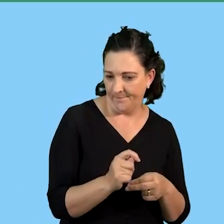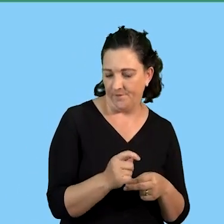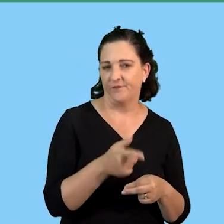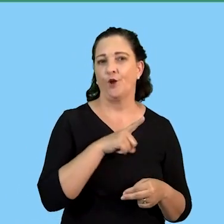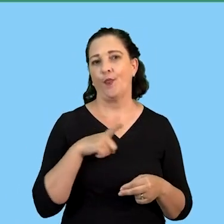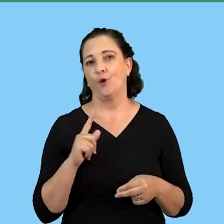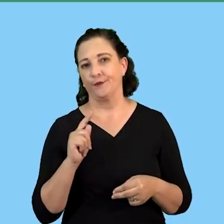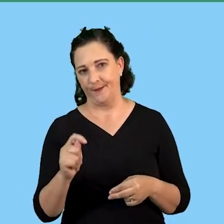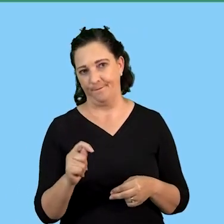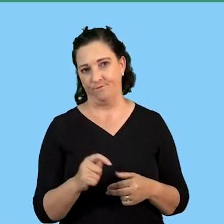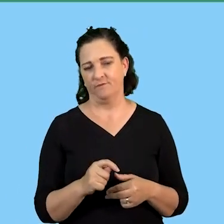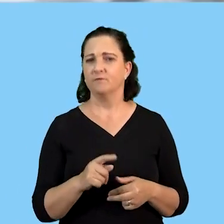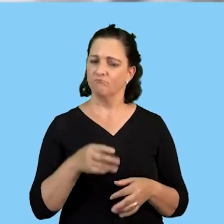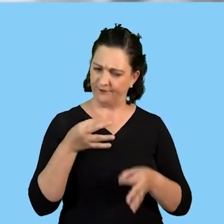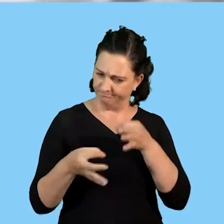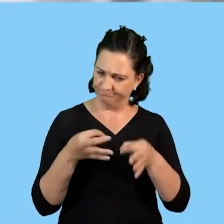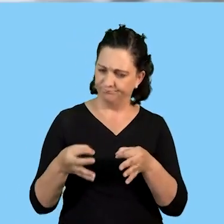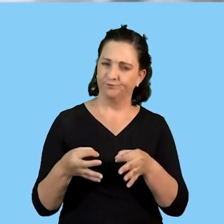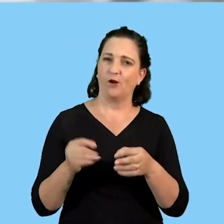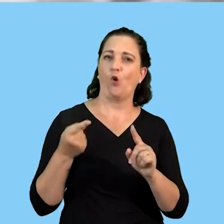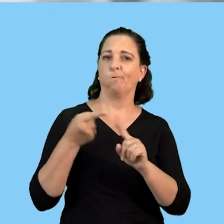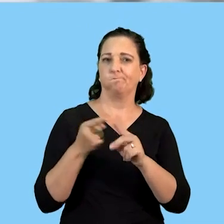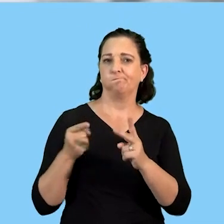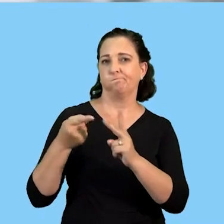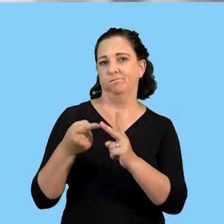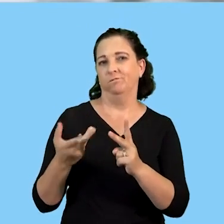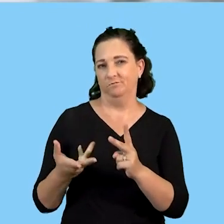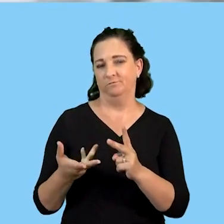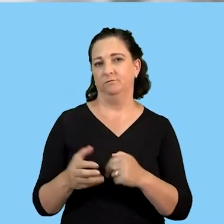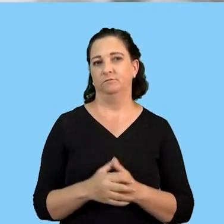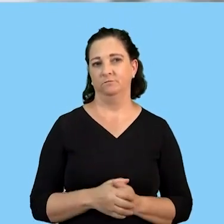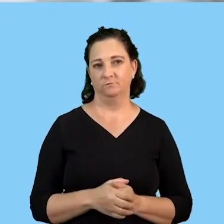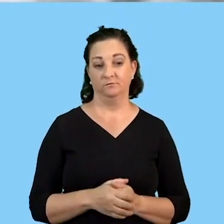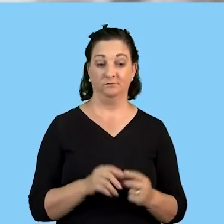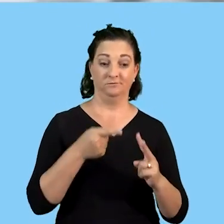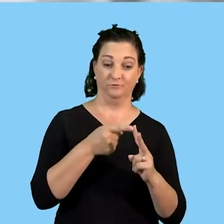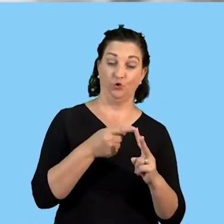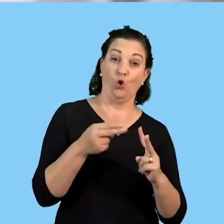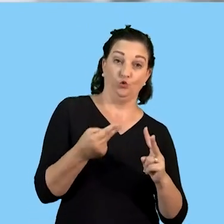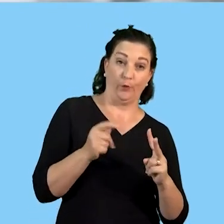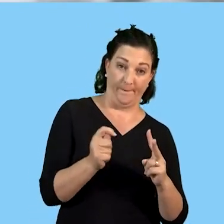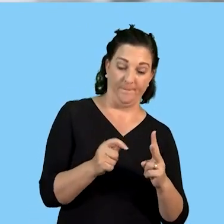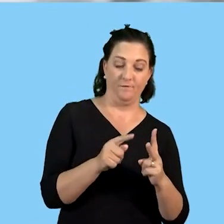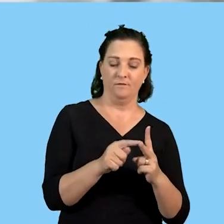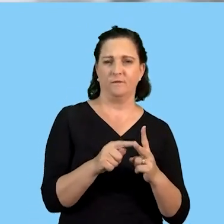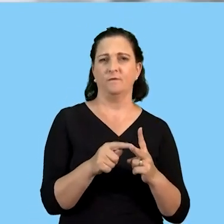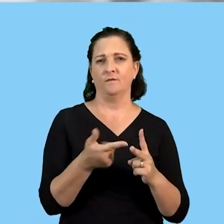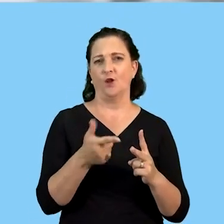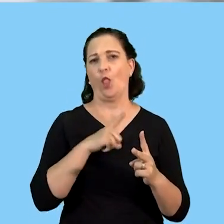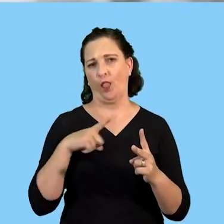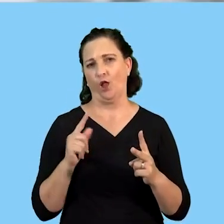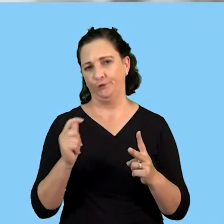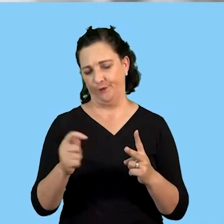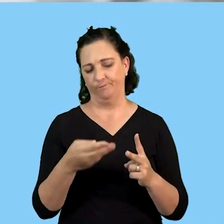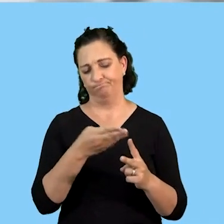in the long term they defined their objectives that this is what we are aiming to achieve in the short term this is what we are also aiming